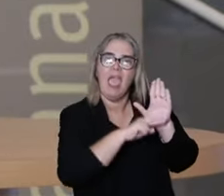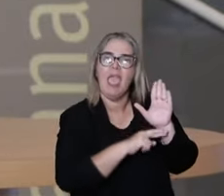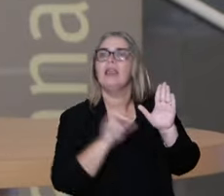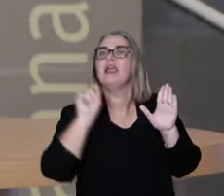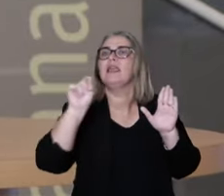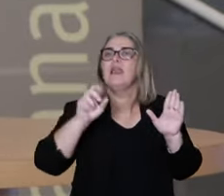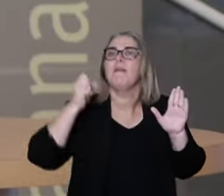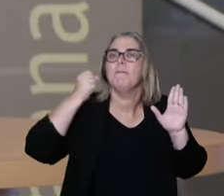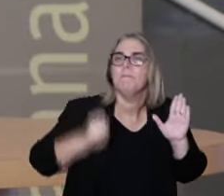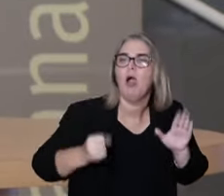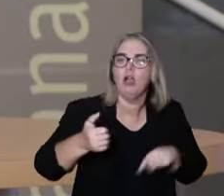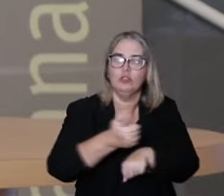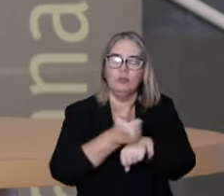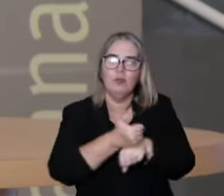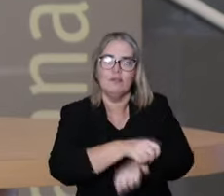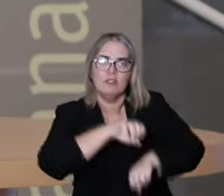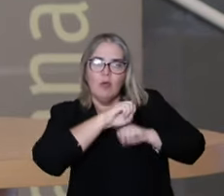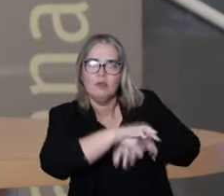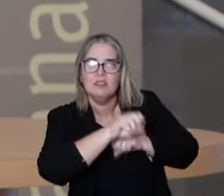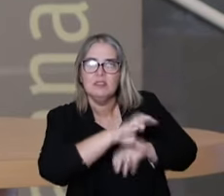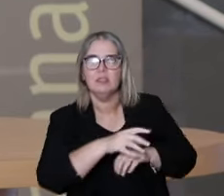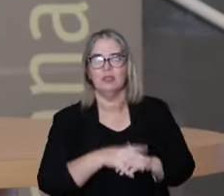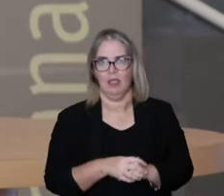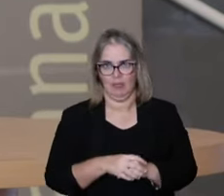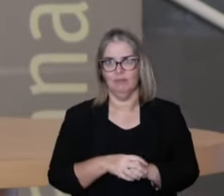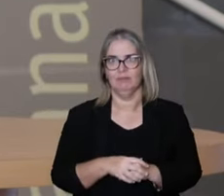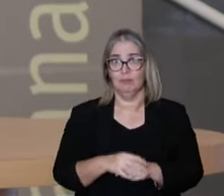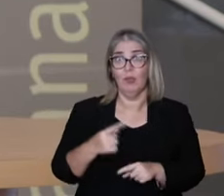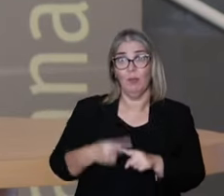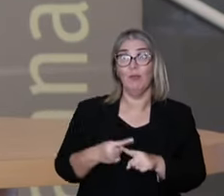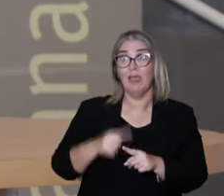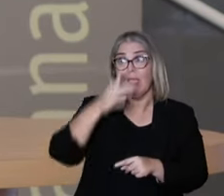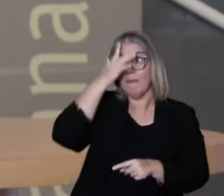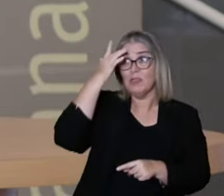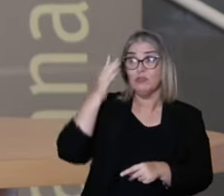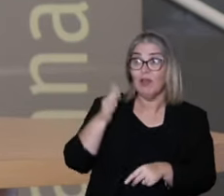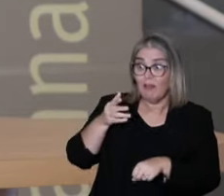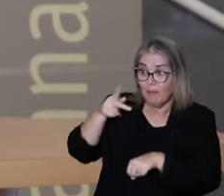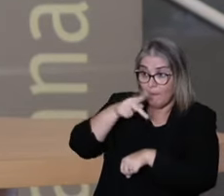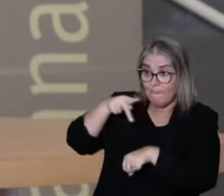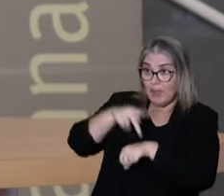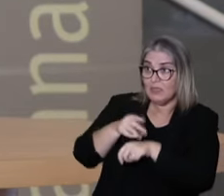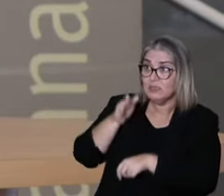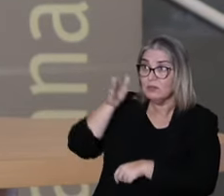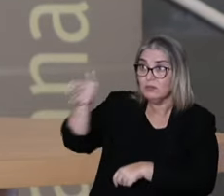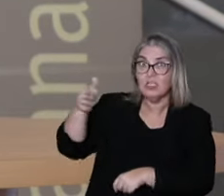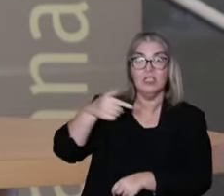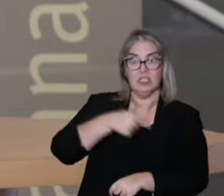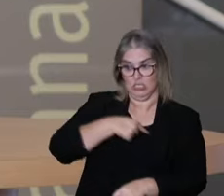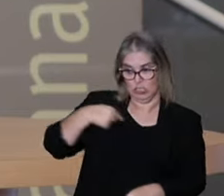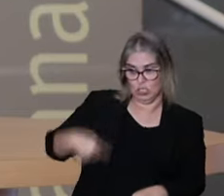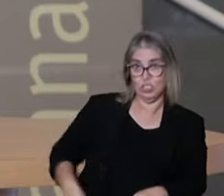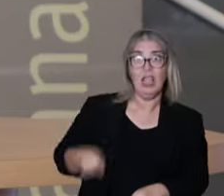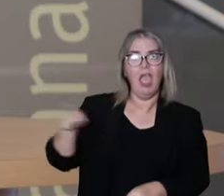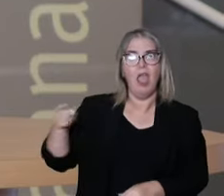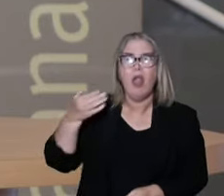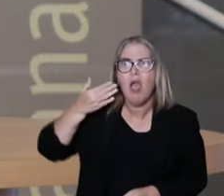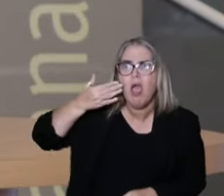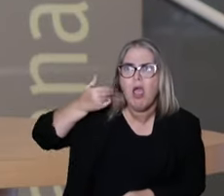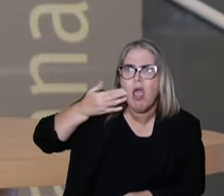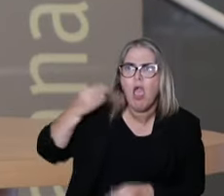To give yoga classes or judo classes, different criteria that are